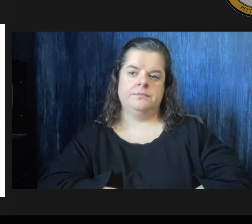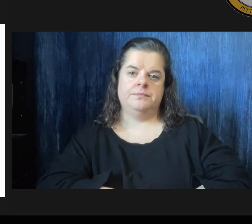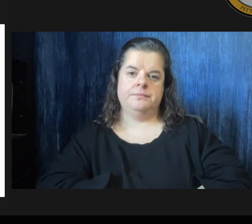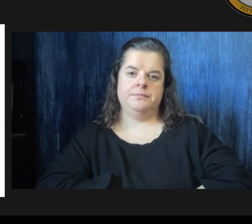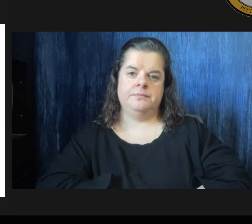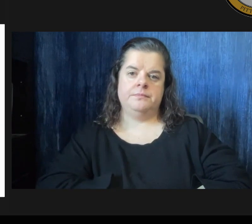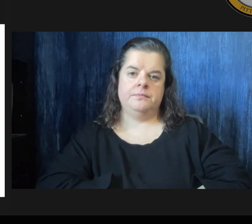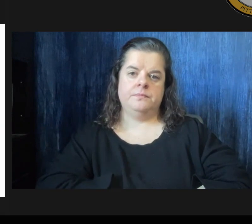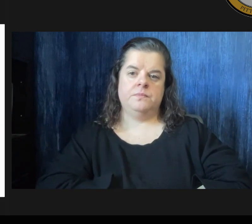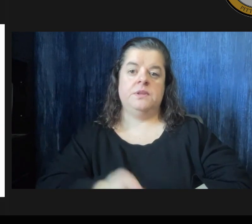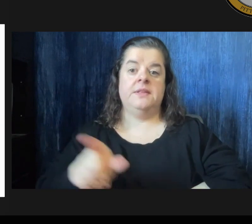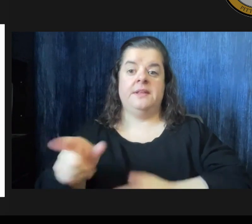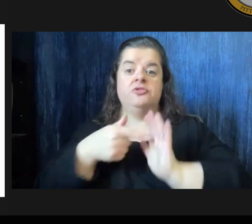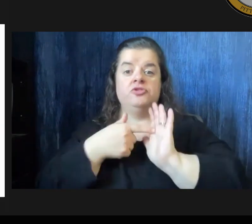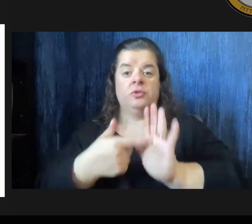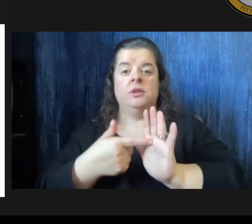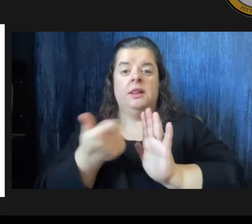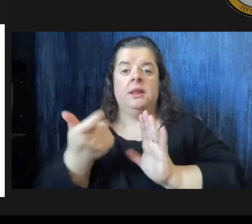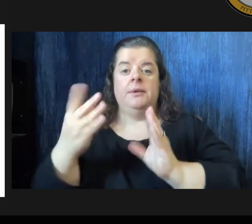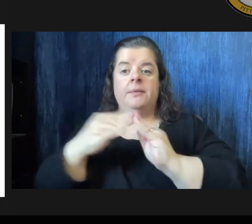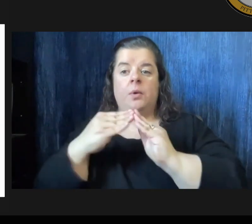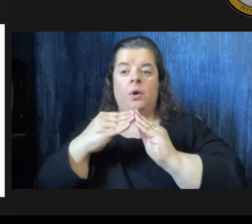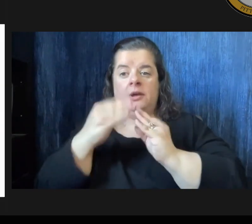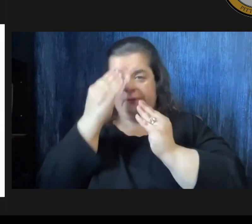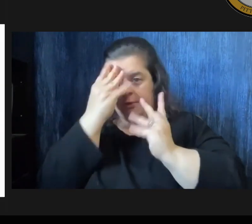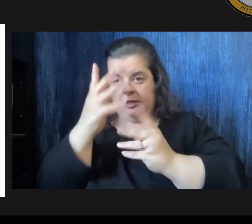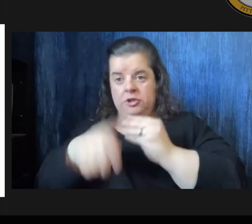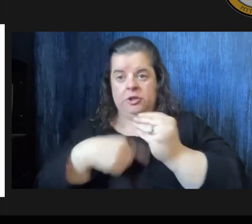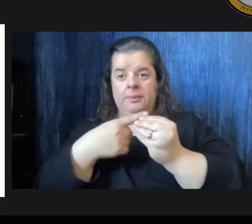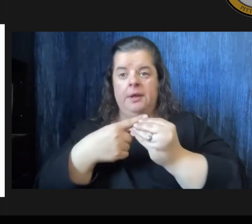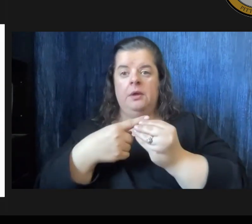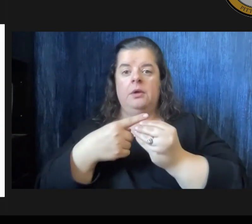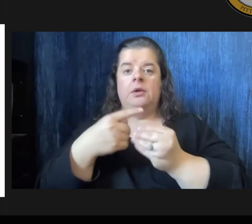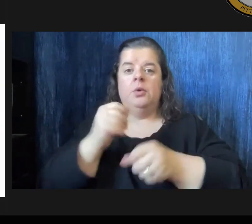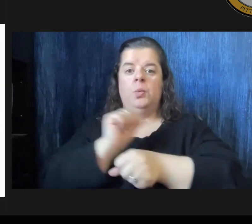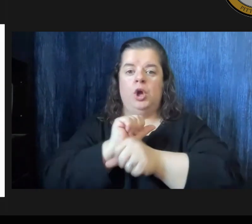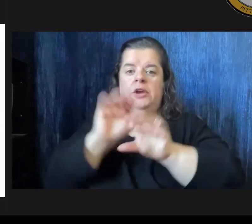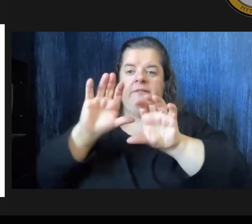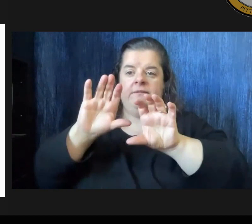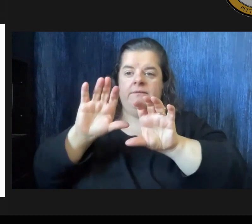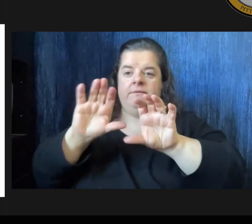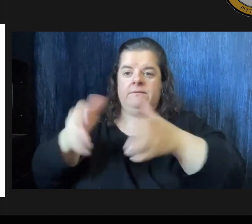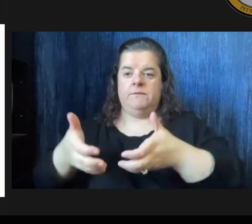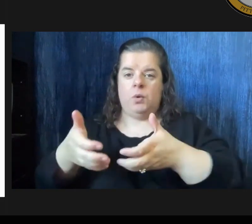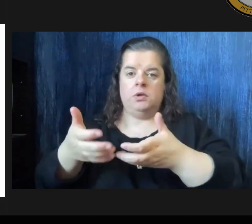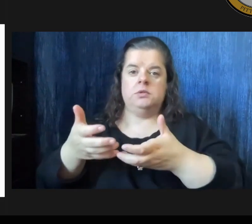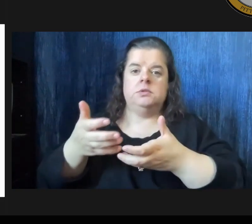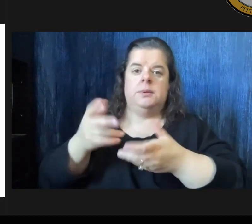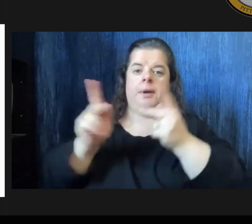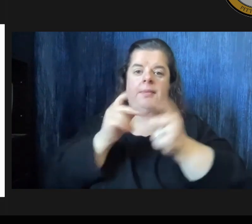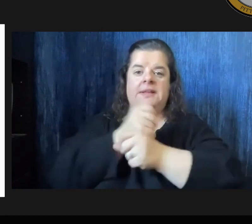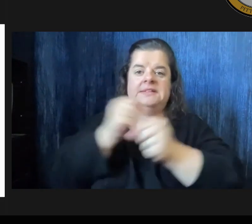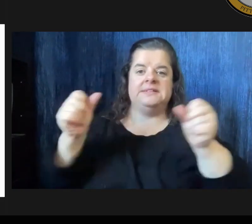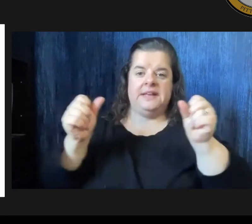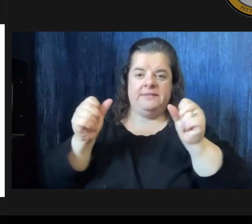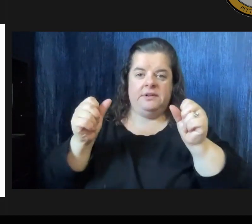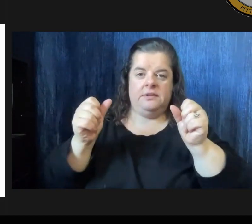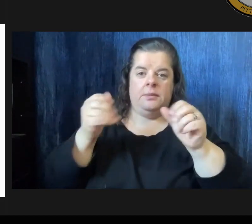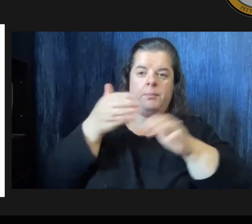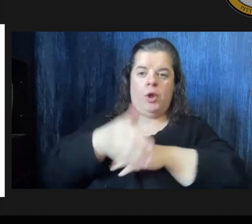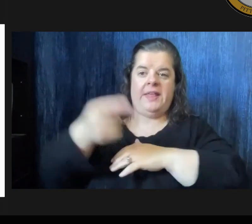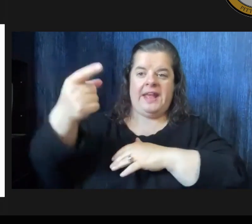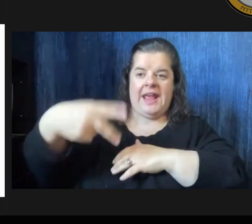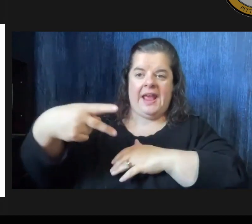this slide just gives a little bit more information regarding our budgeted workforce public safety employees make up over half of our